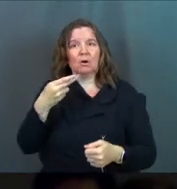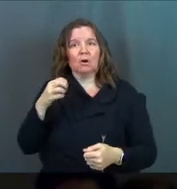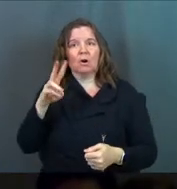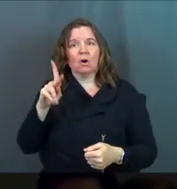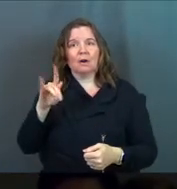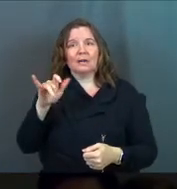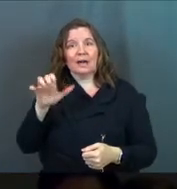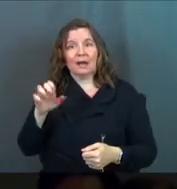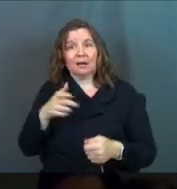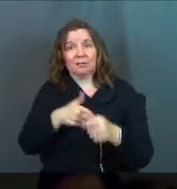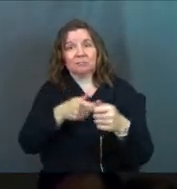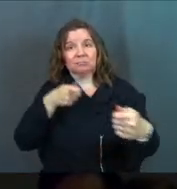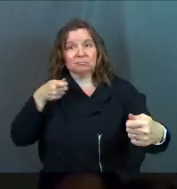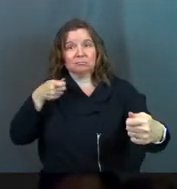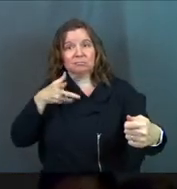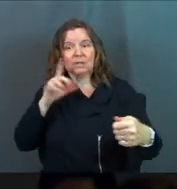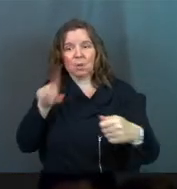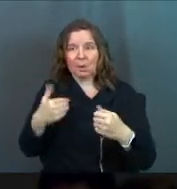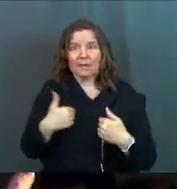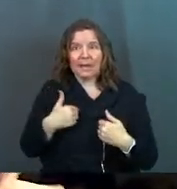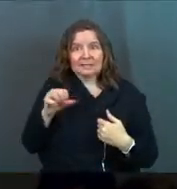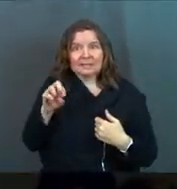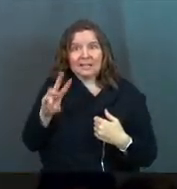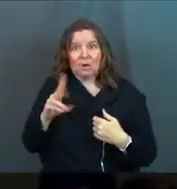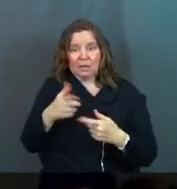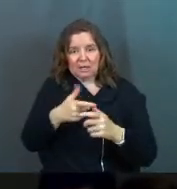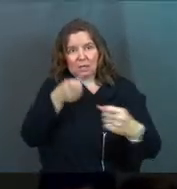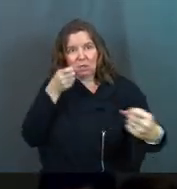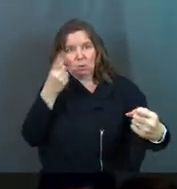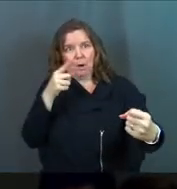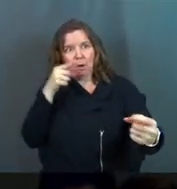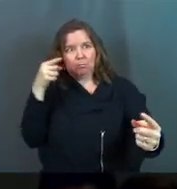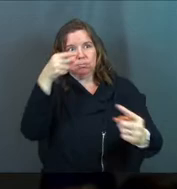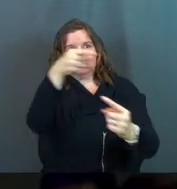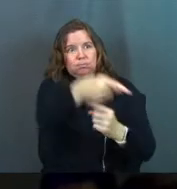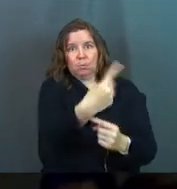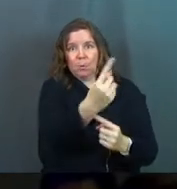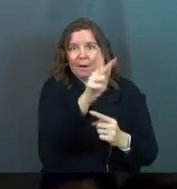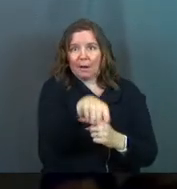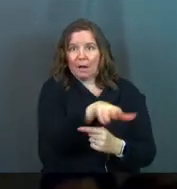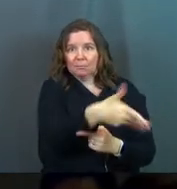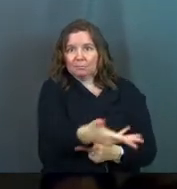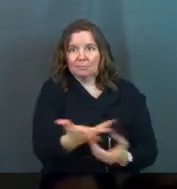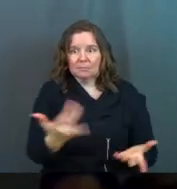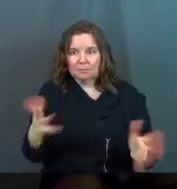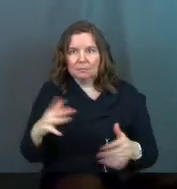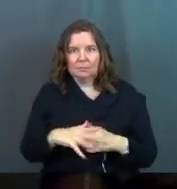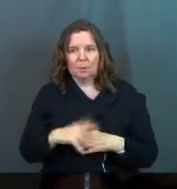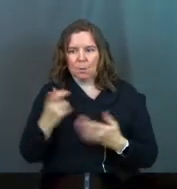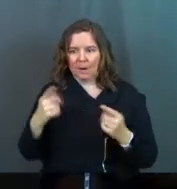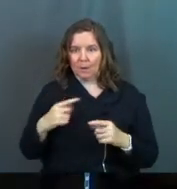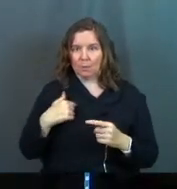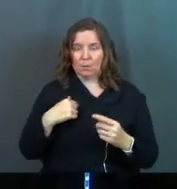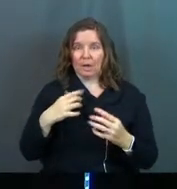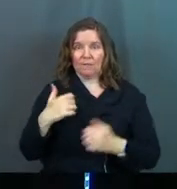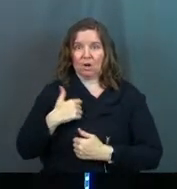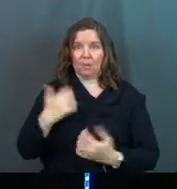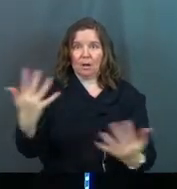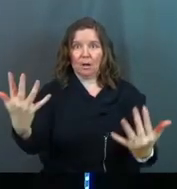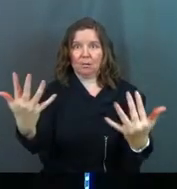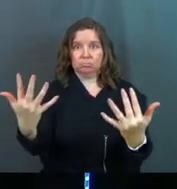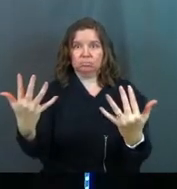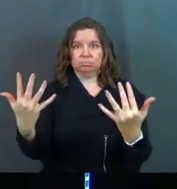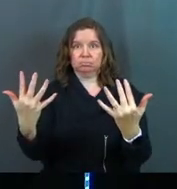Hawkeye, he's only got an arrow. He shoots one guy. It's over. But it's like, what happens if you've got an army of